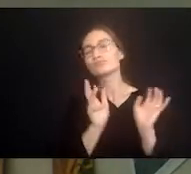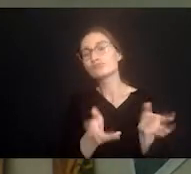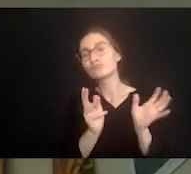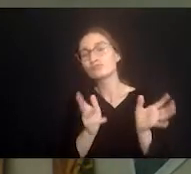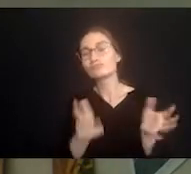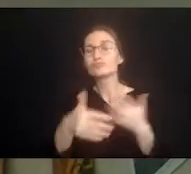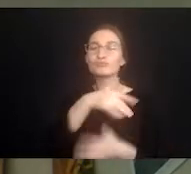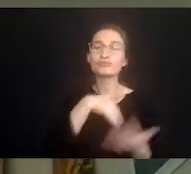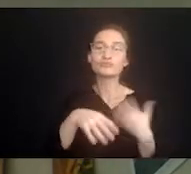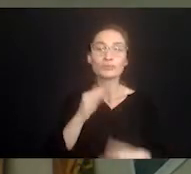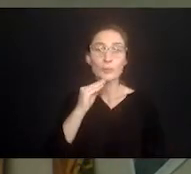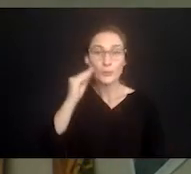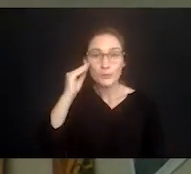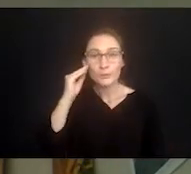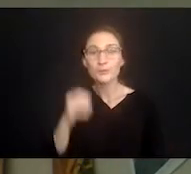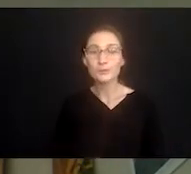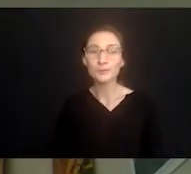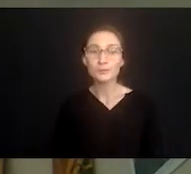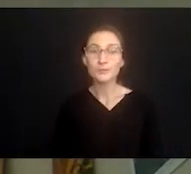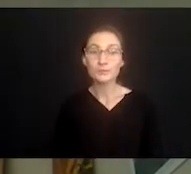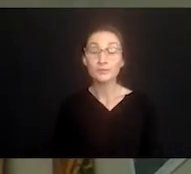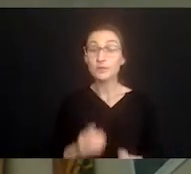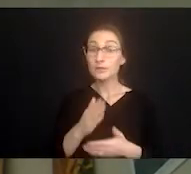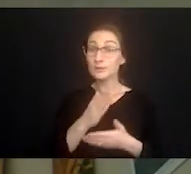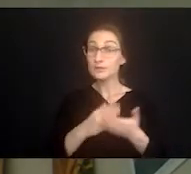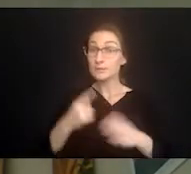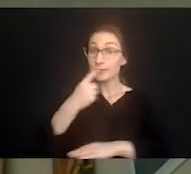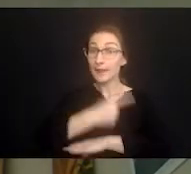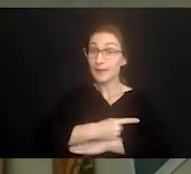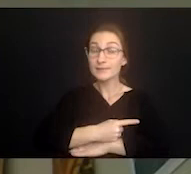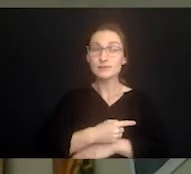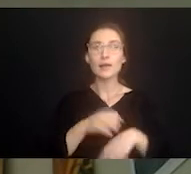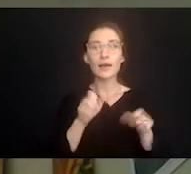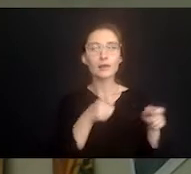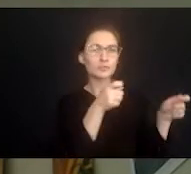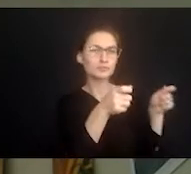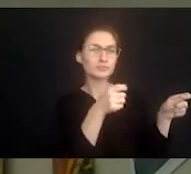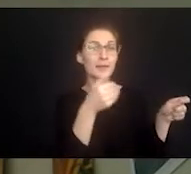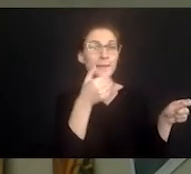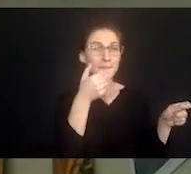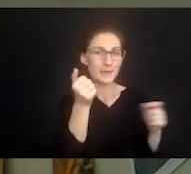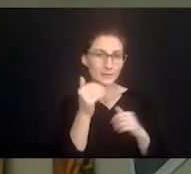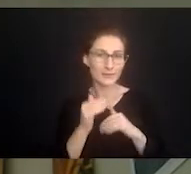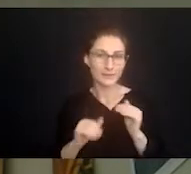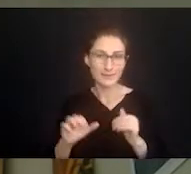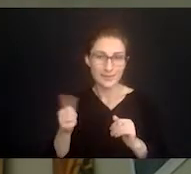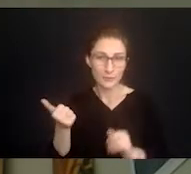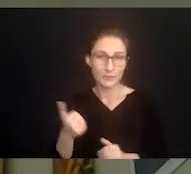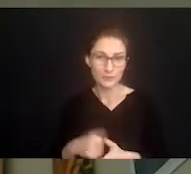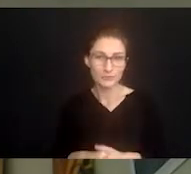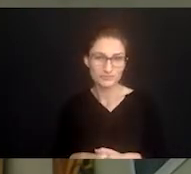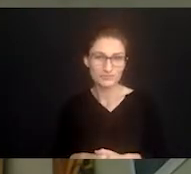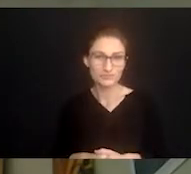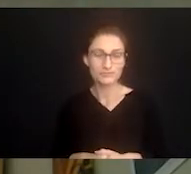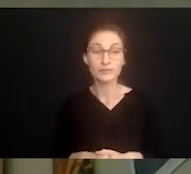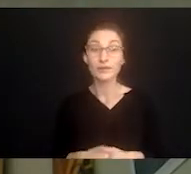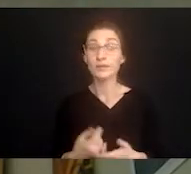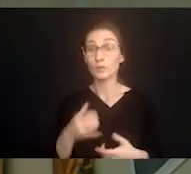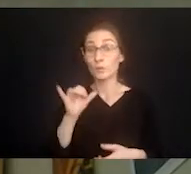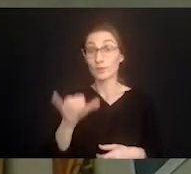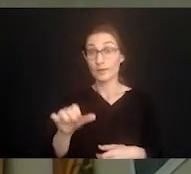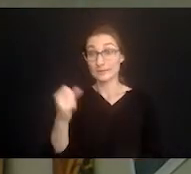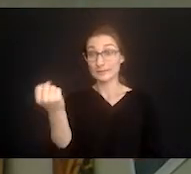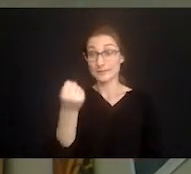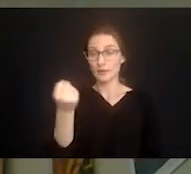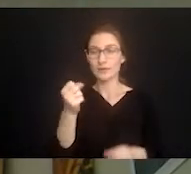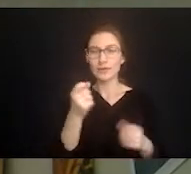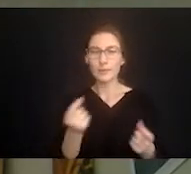to talk with her often and some days I handled that need of hers for companionship better than others. Well, when this